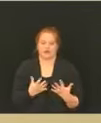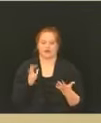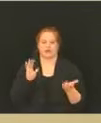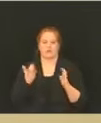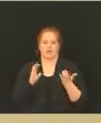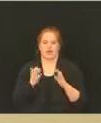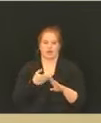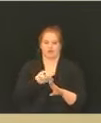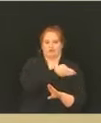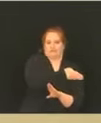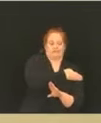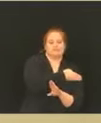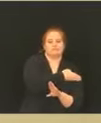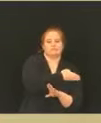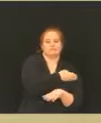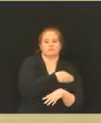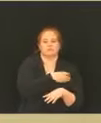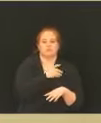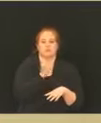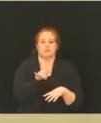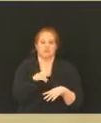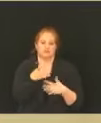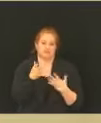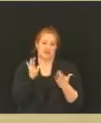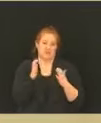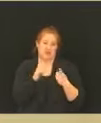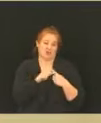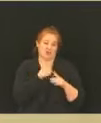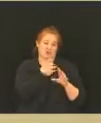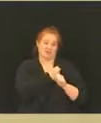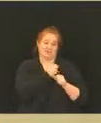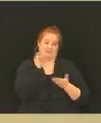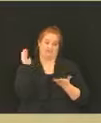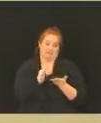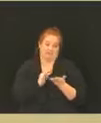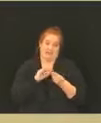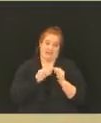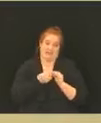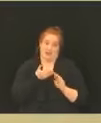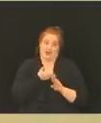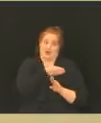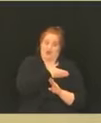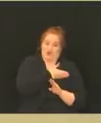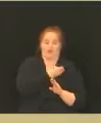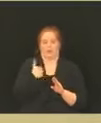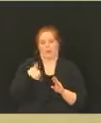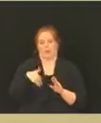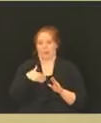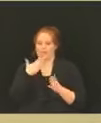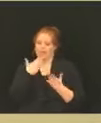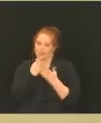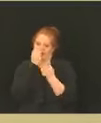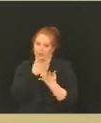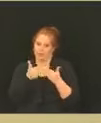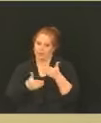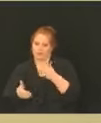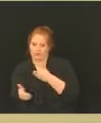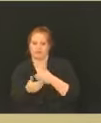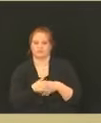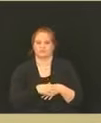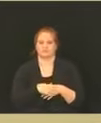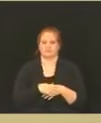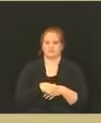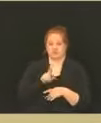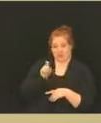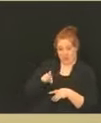to where we were before, that's pretty good news. Dr. phase two could begin as early as Tuesday? Dr. Ariola, will begin on Tuesday. Dr.